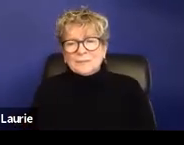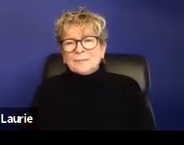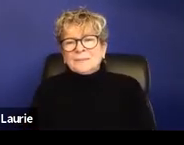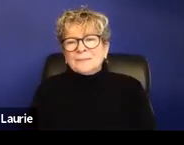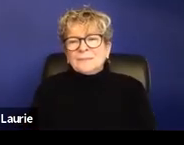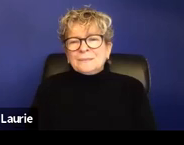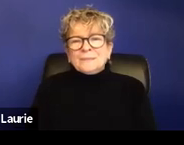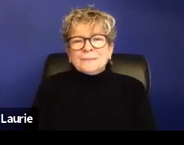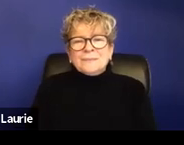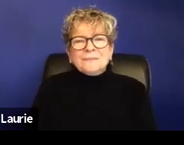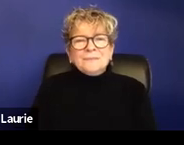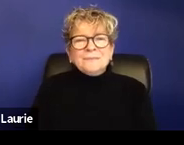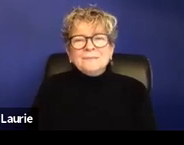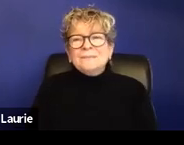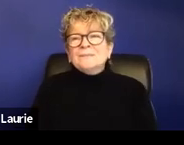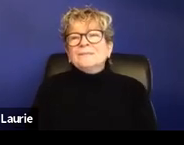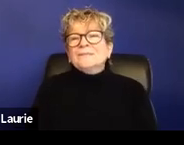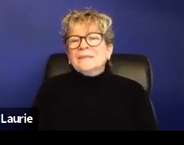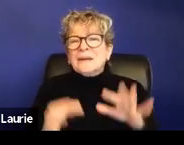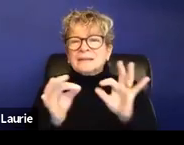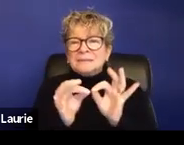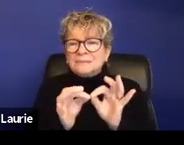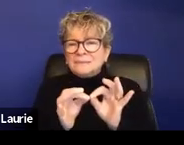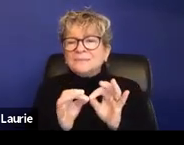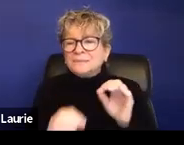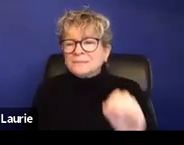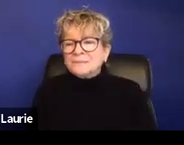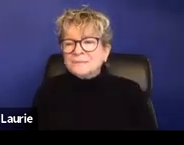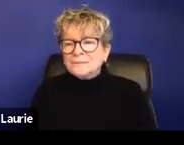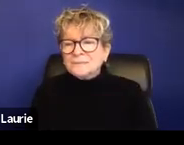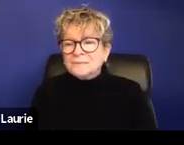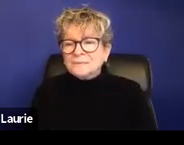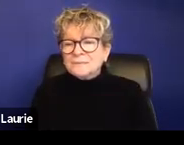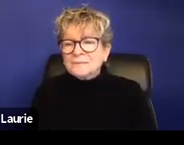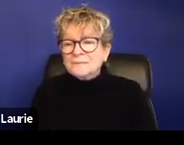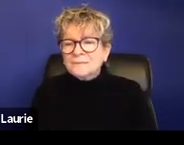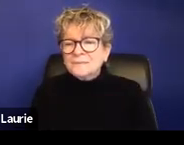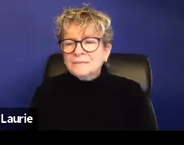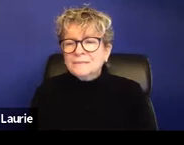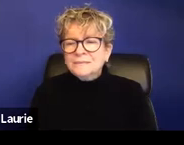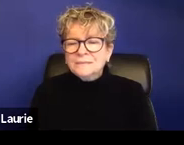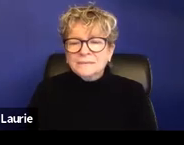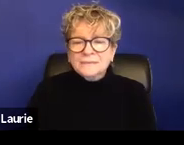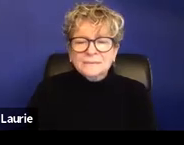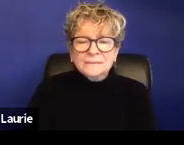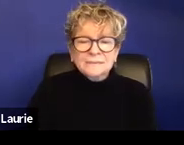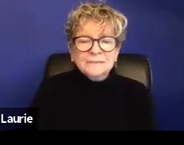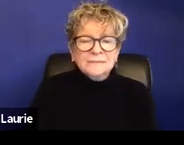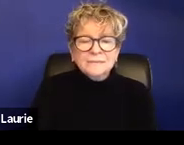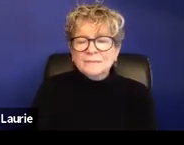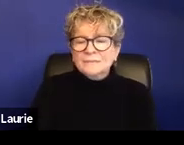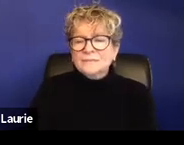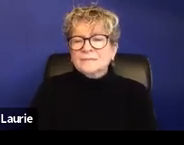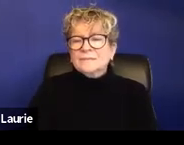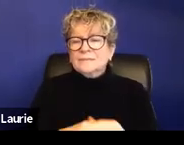also connected to the legal issues because we're talking about tech and remote hearings are becoming more and more a part of the legal